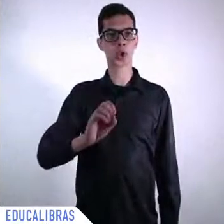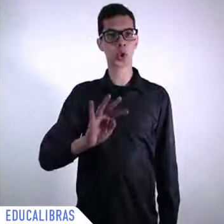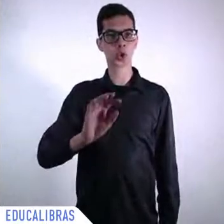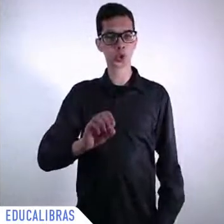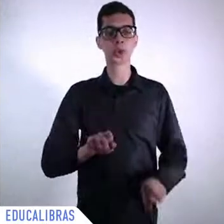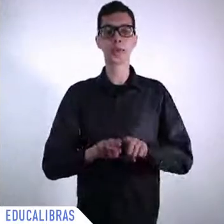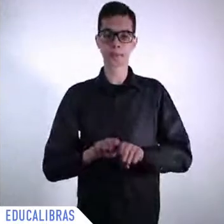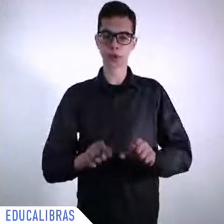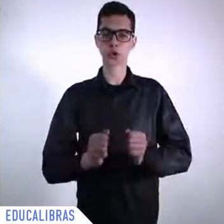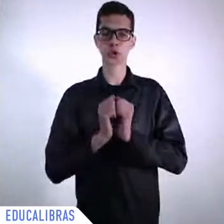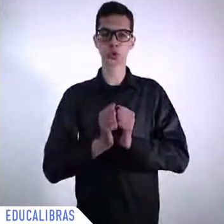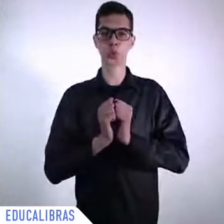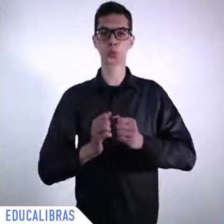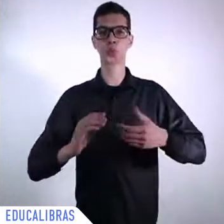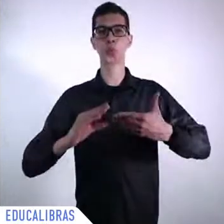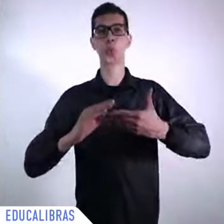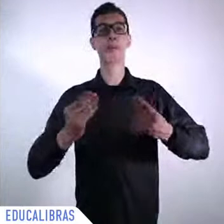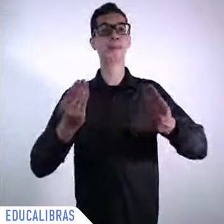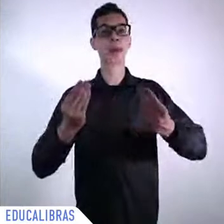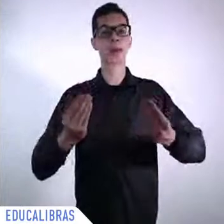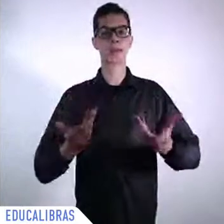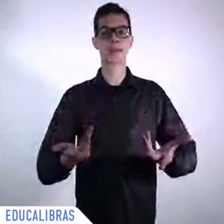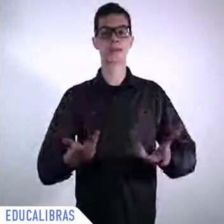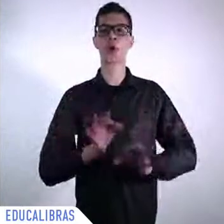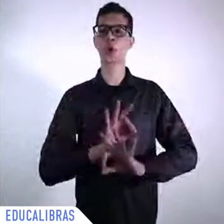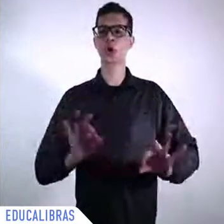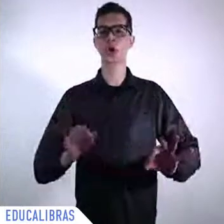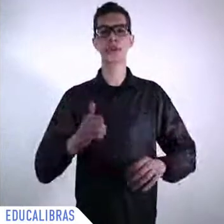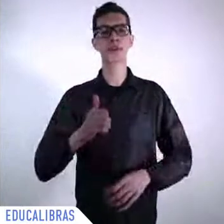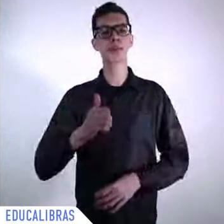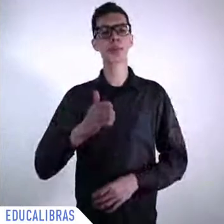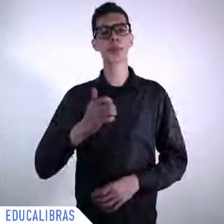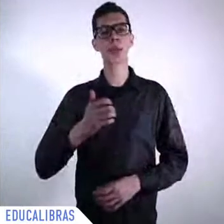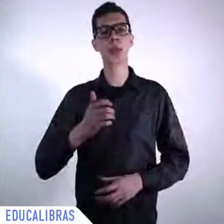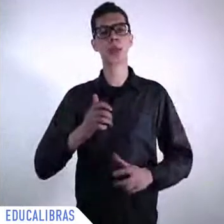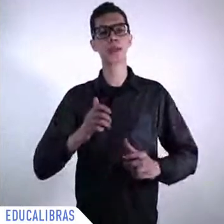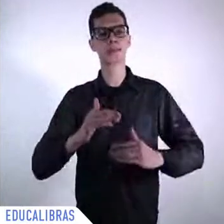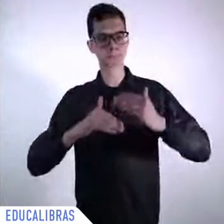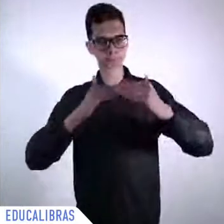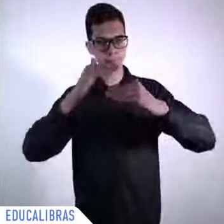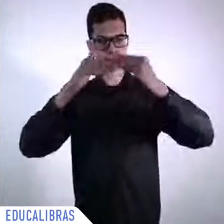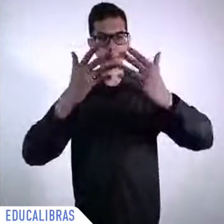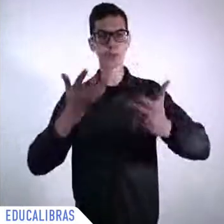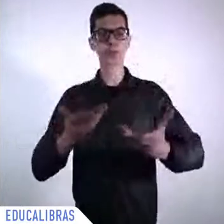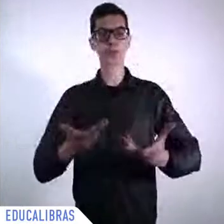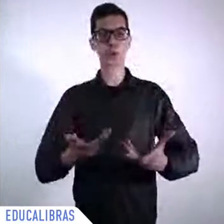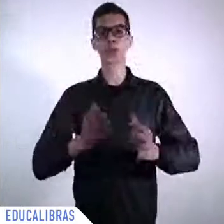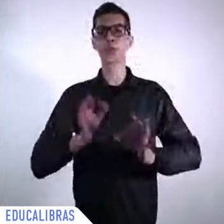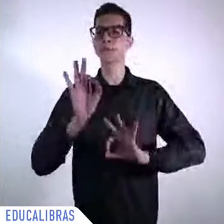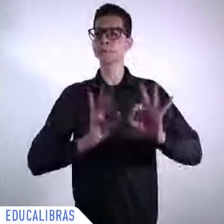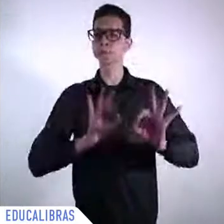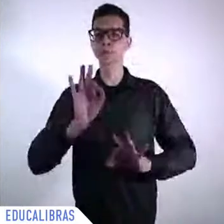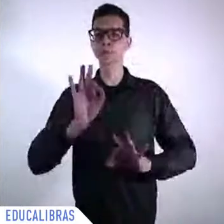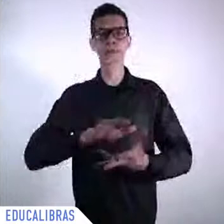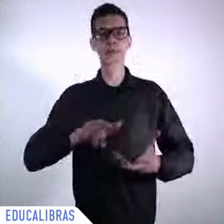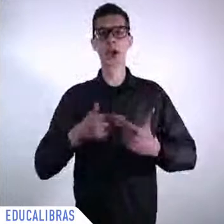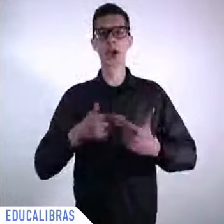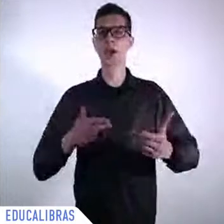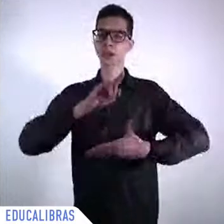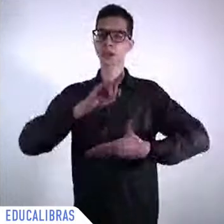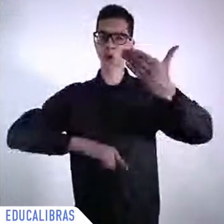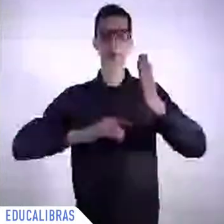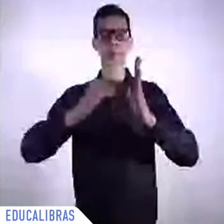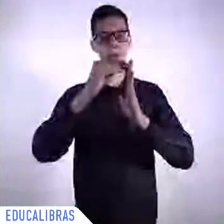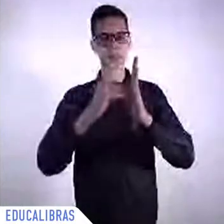overall stage, the framework, institutional framework of the United Nations, including